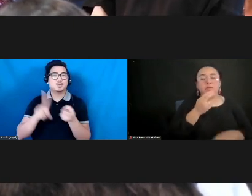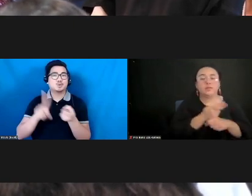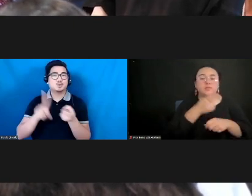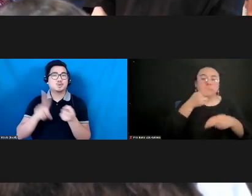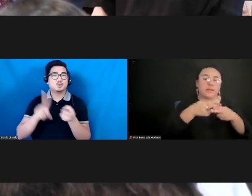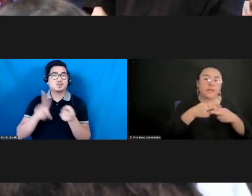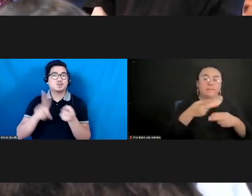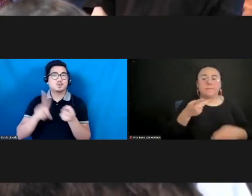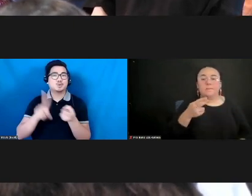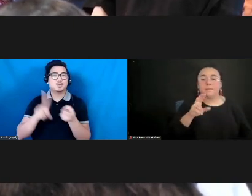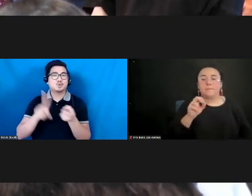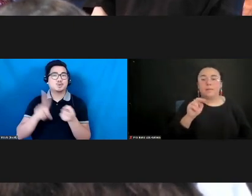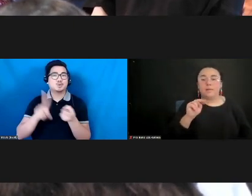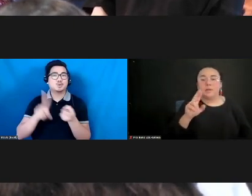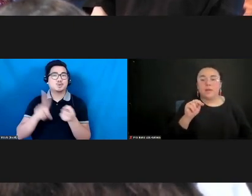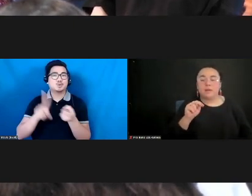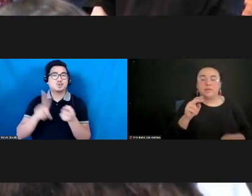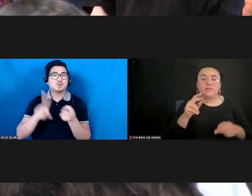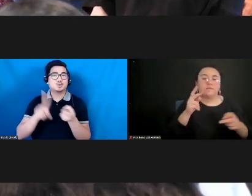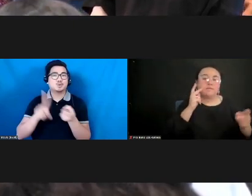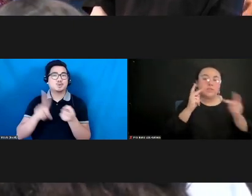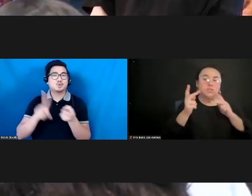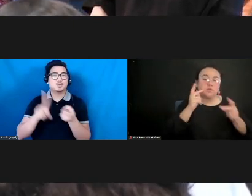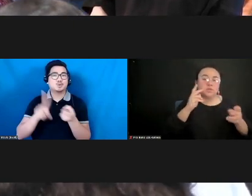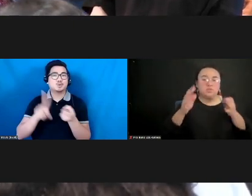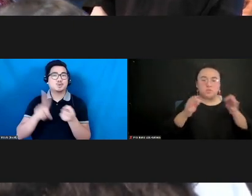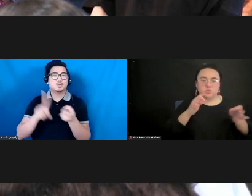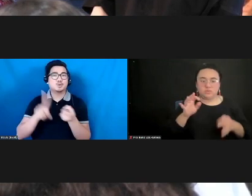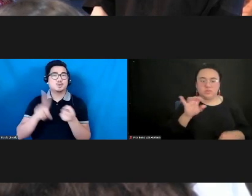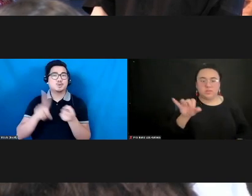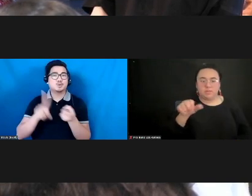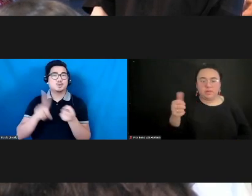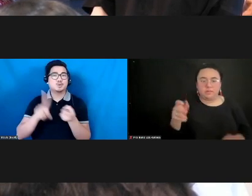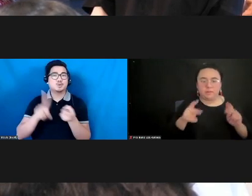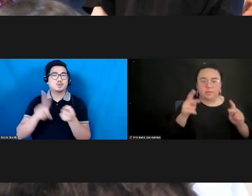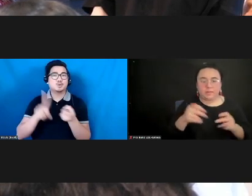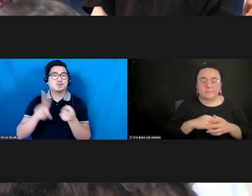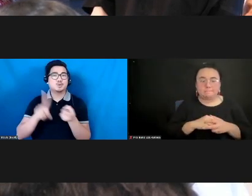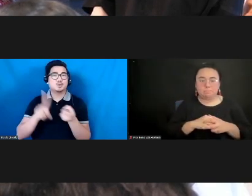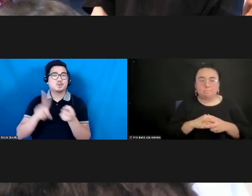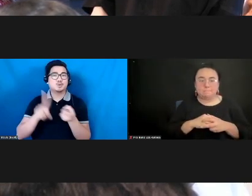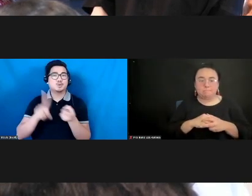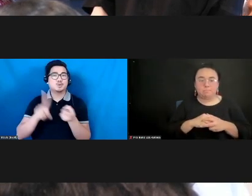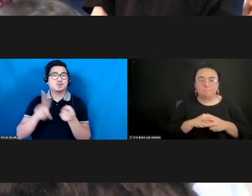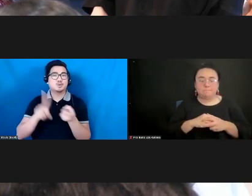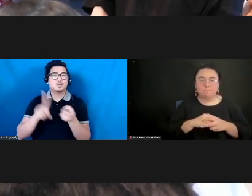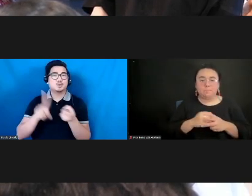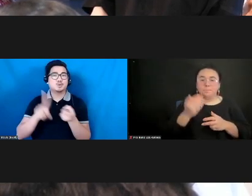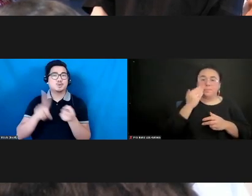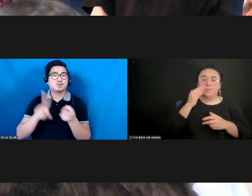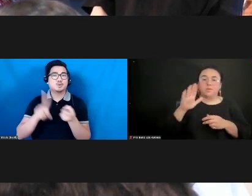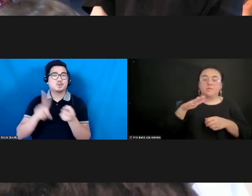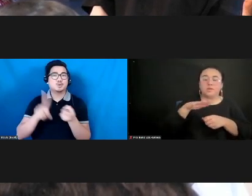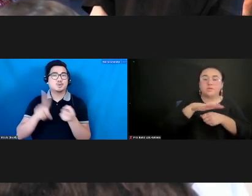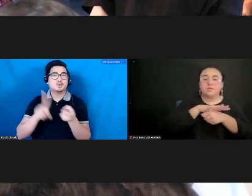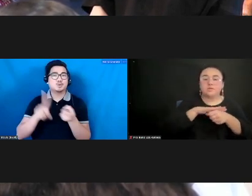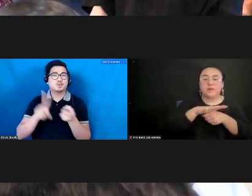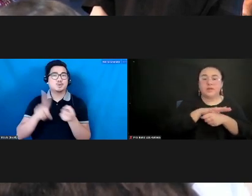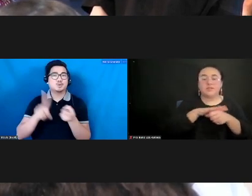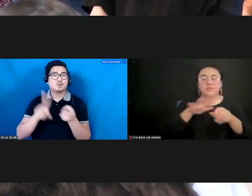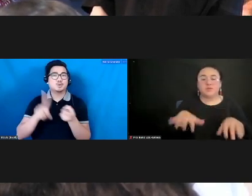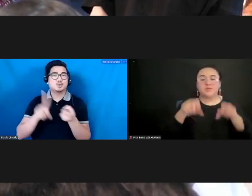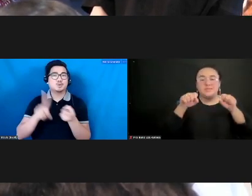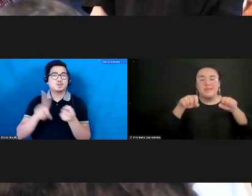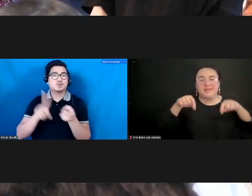and a brief visual description like others have done, and pleased to be mindful of the space you're talking and the space you're taking in this